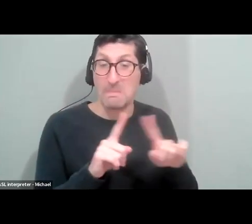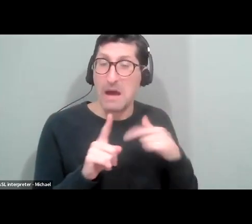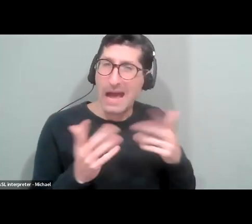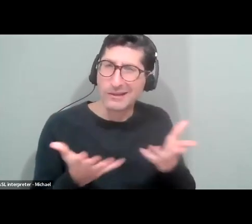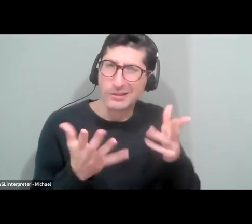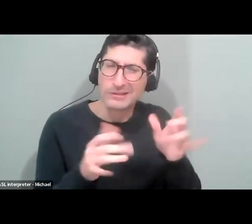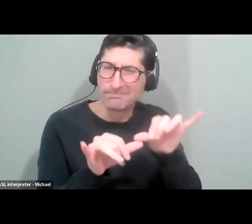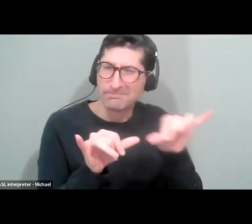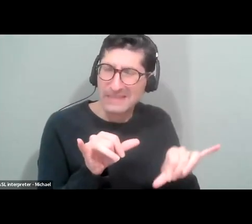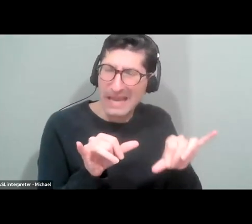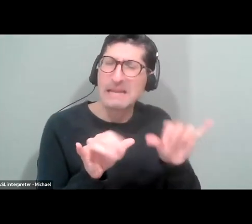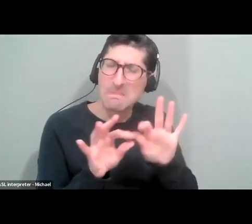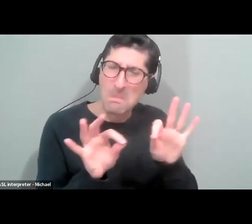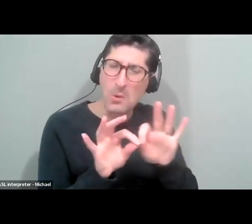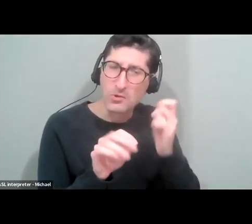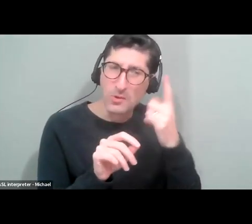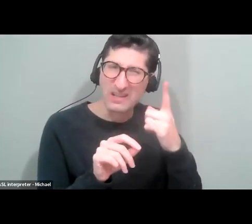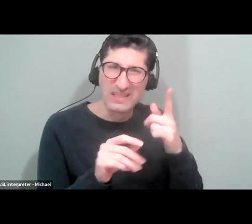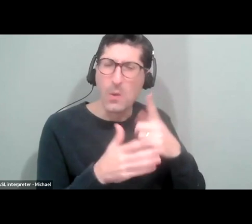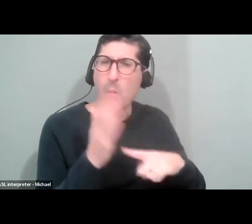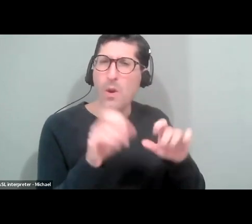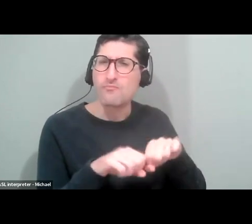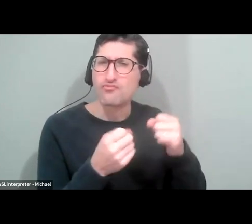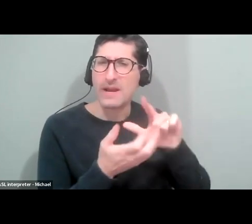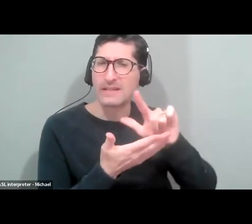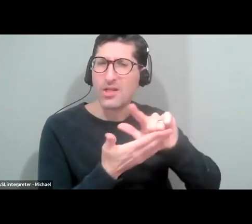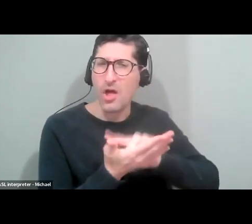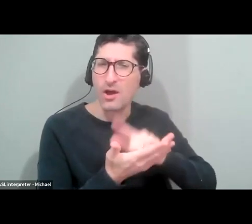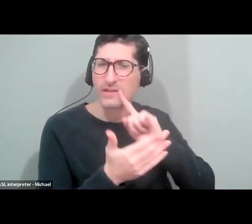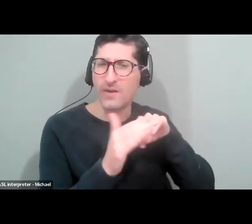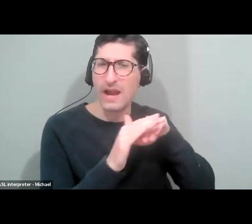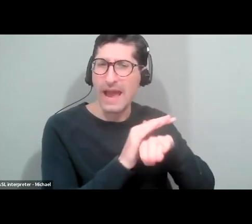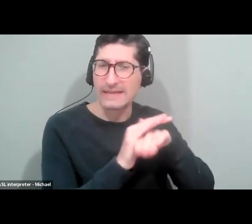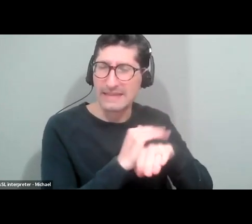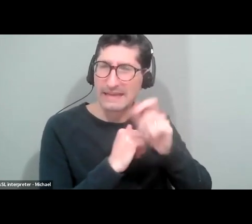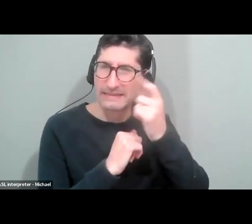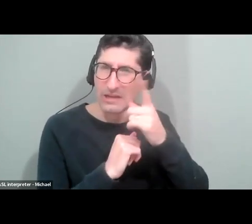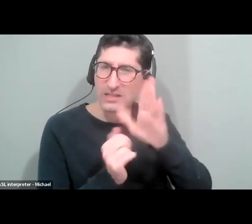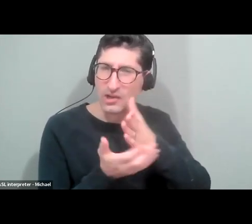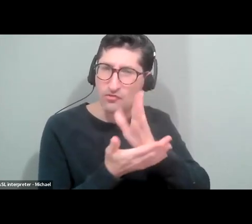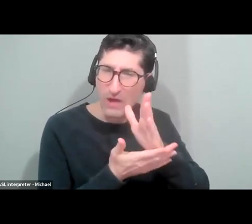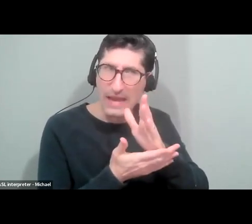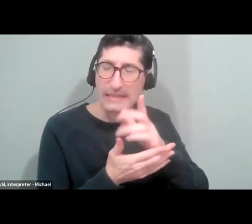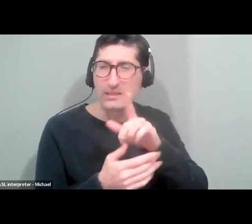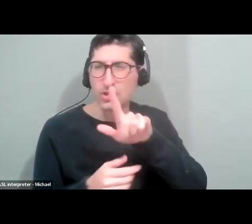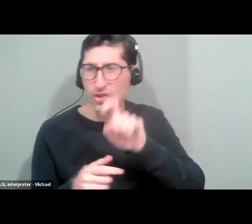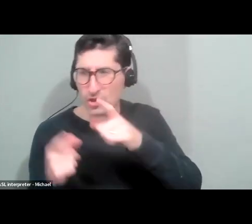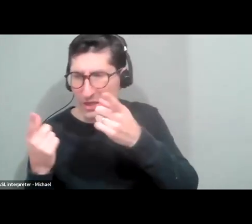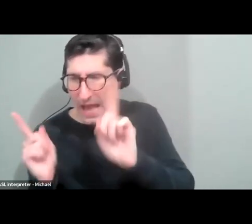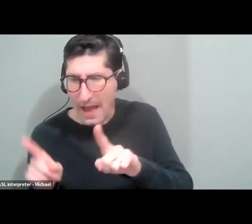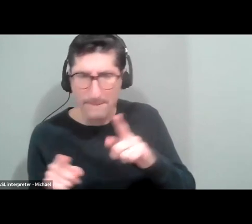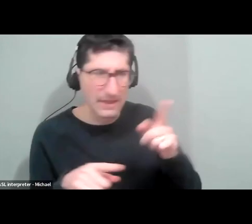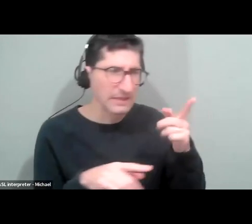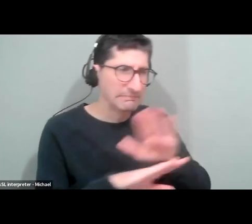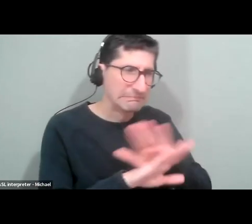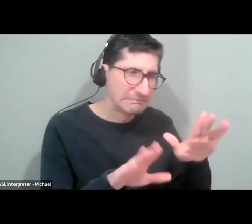issues are accessibility violations and know your rights in terms of, what should and shouldn't be happening at a polling place. Um,